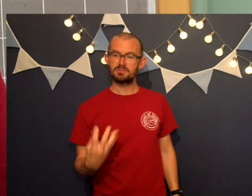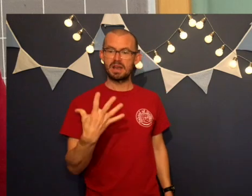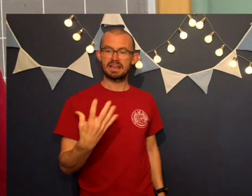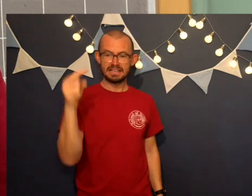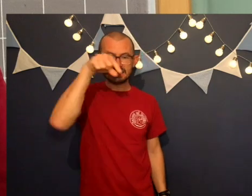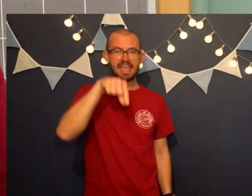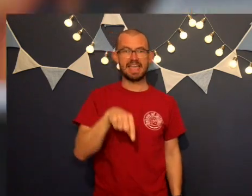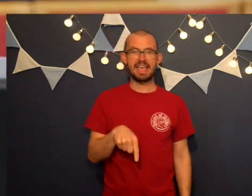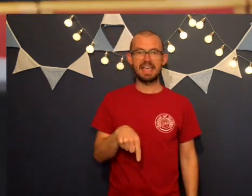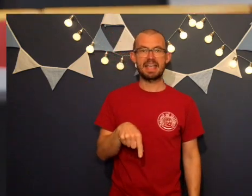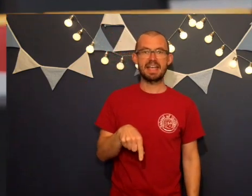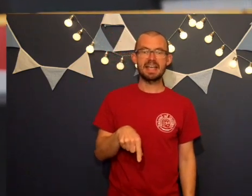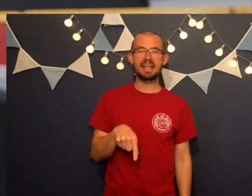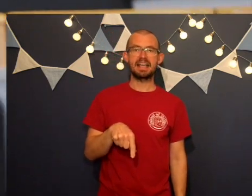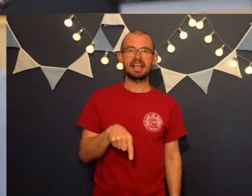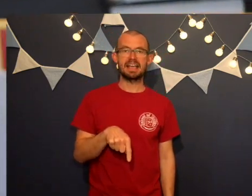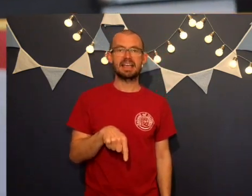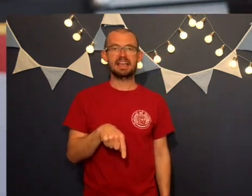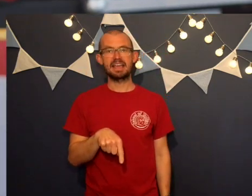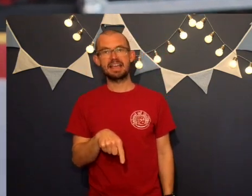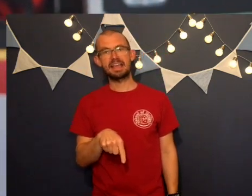spring is here.